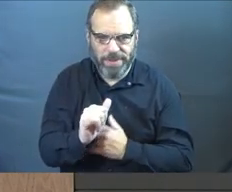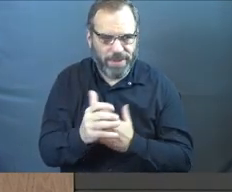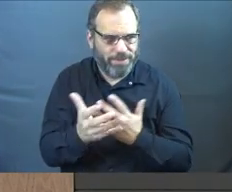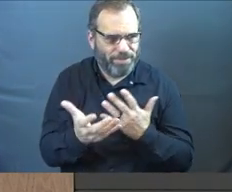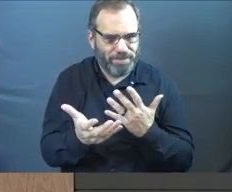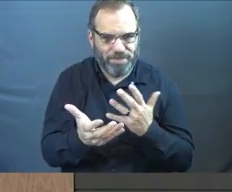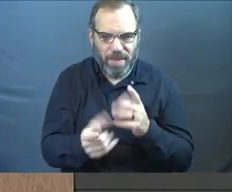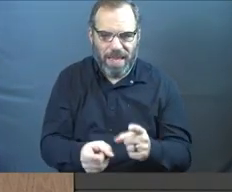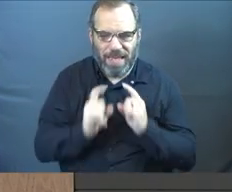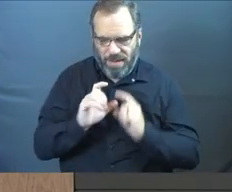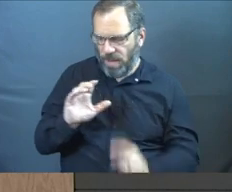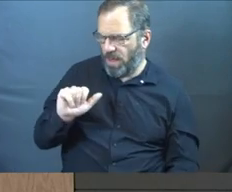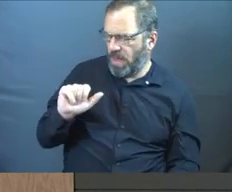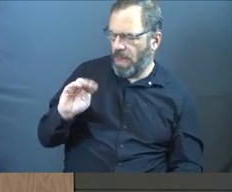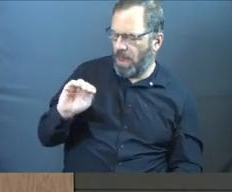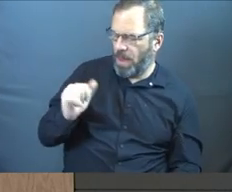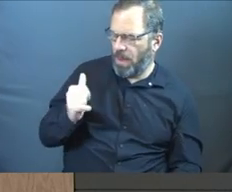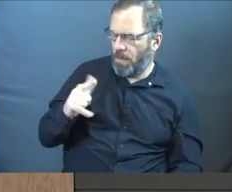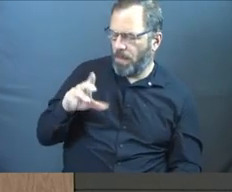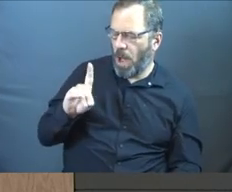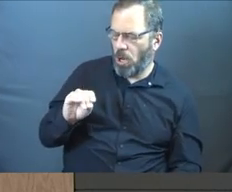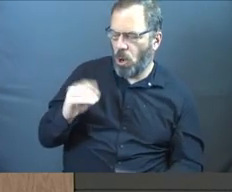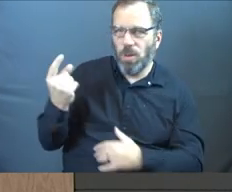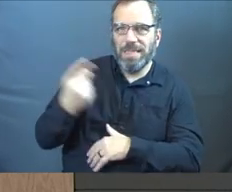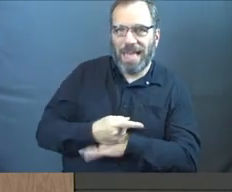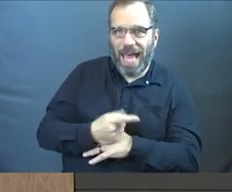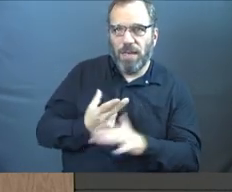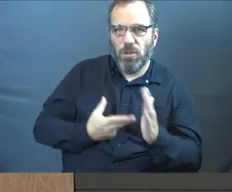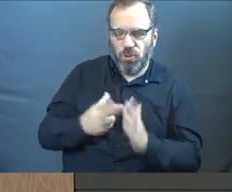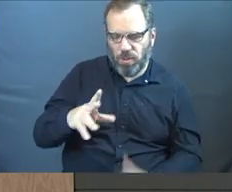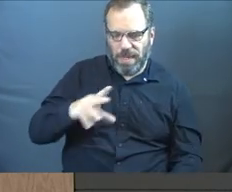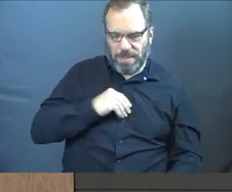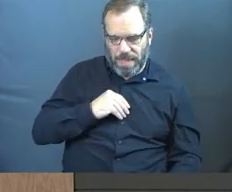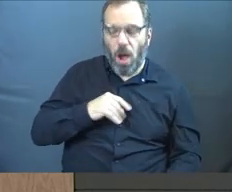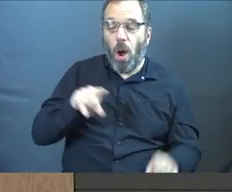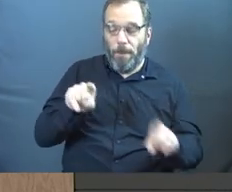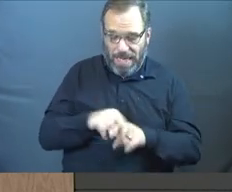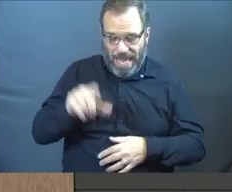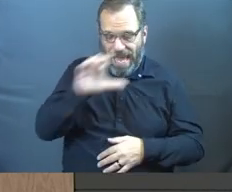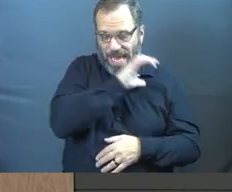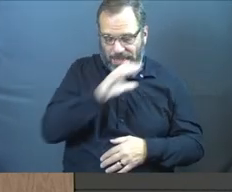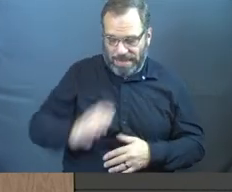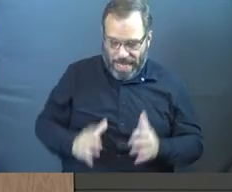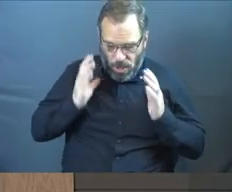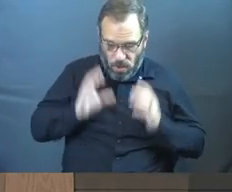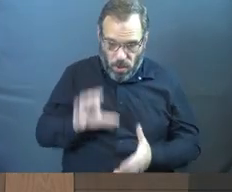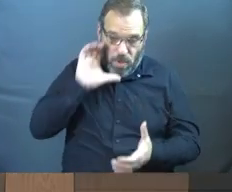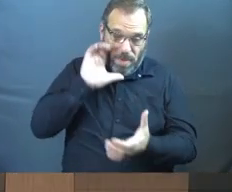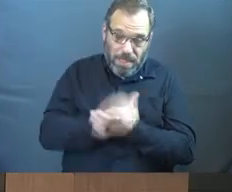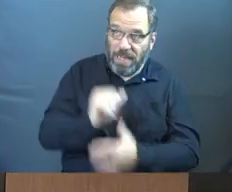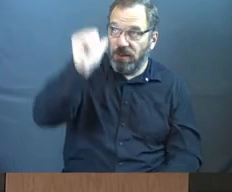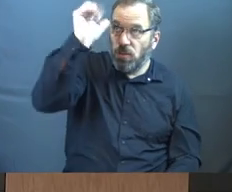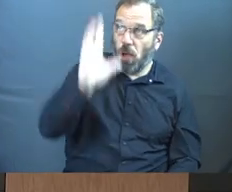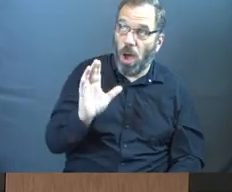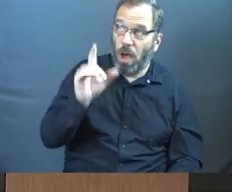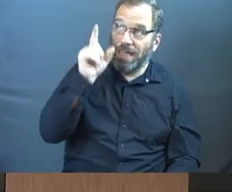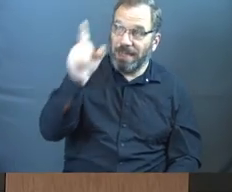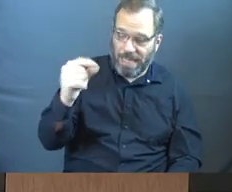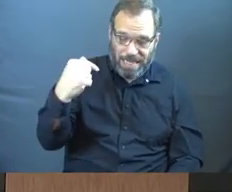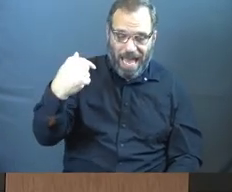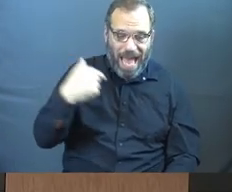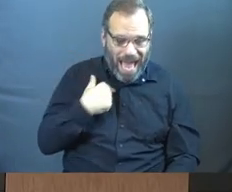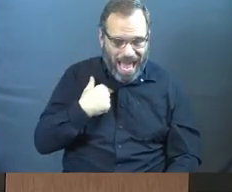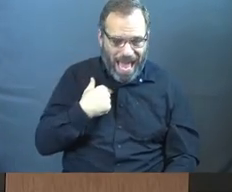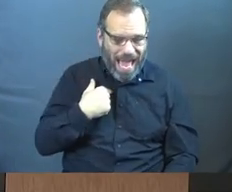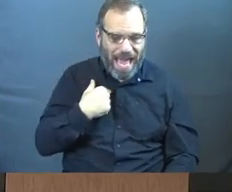is the Imago Dei as a truth today and say, as a Christian who believes God on this, I